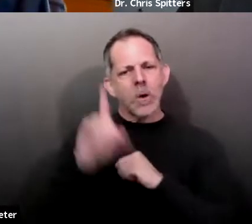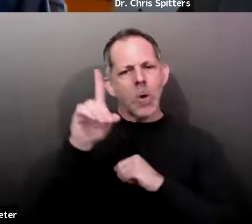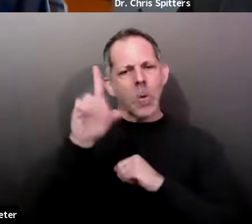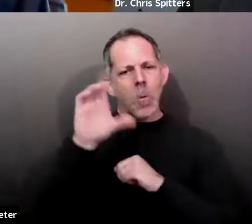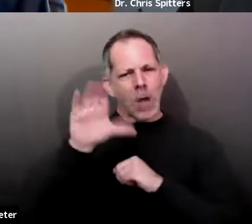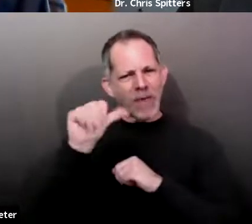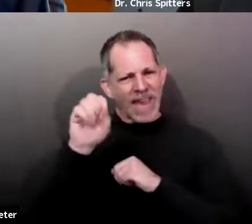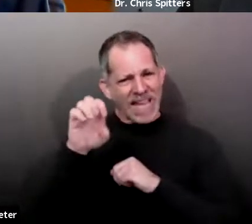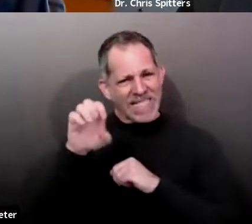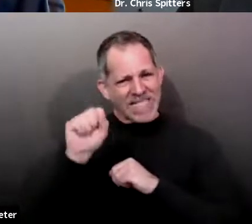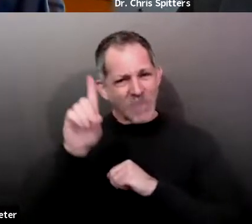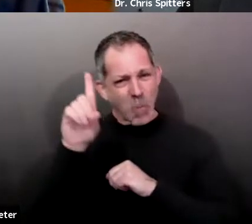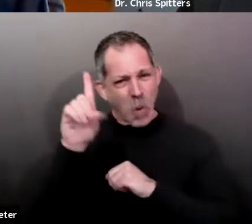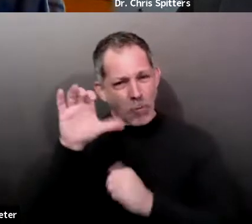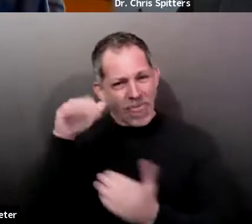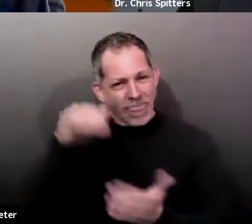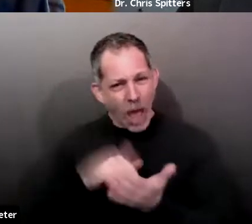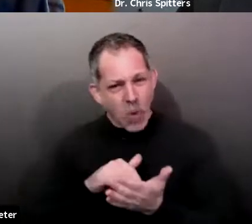increase in testing access.